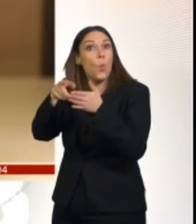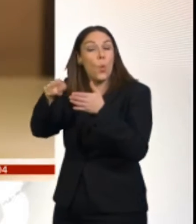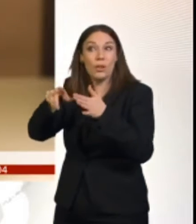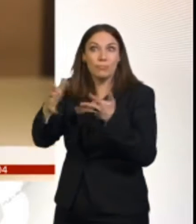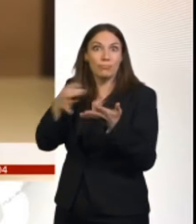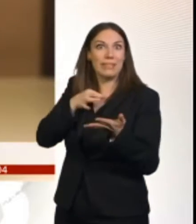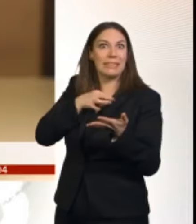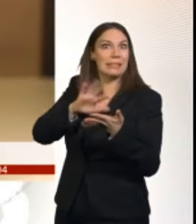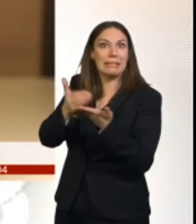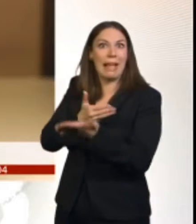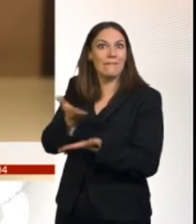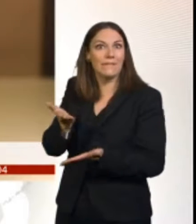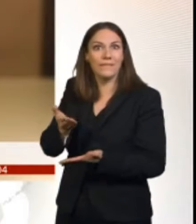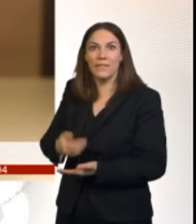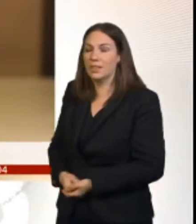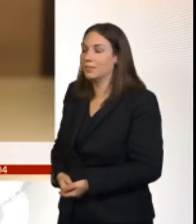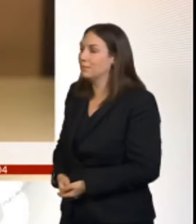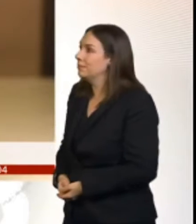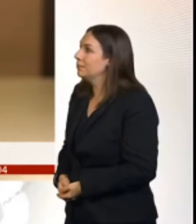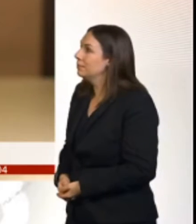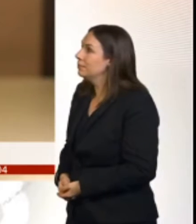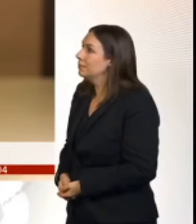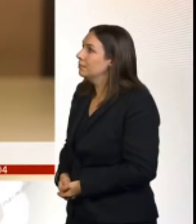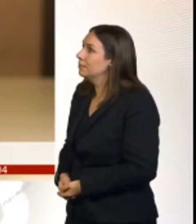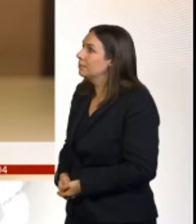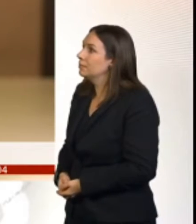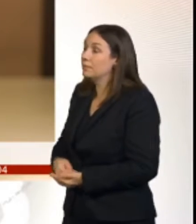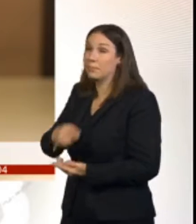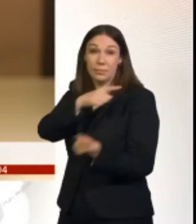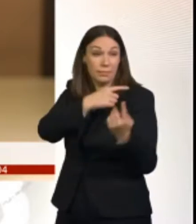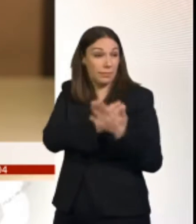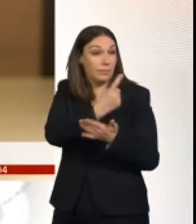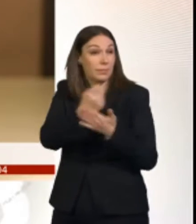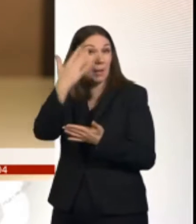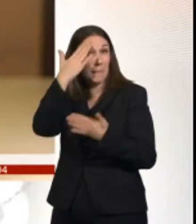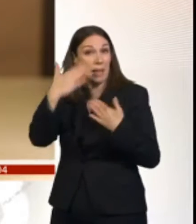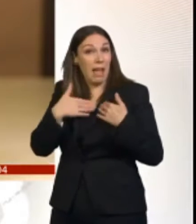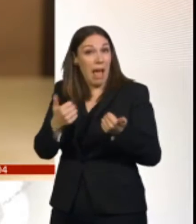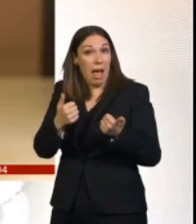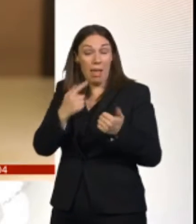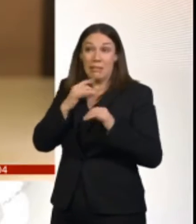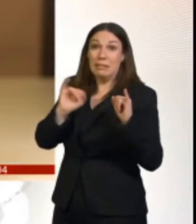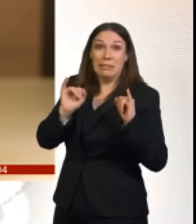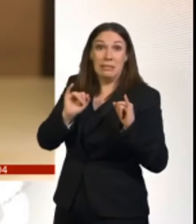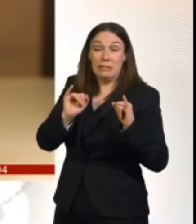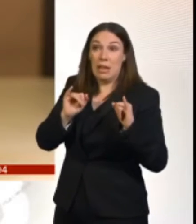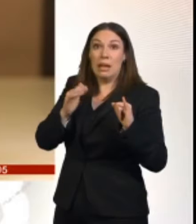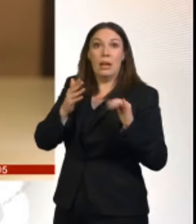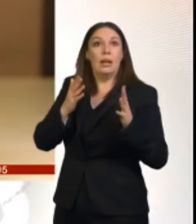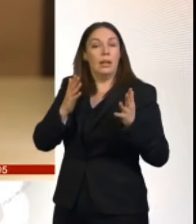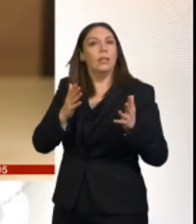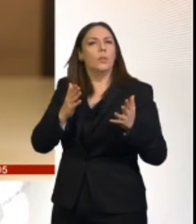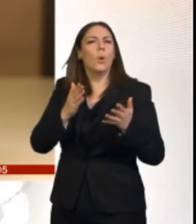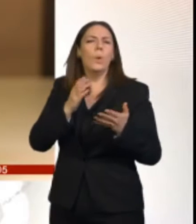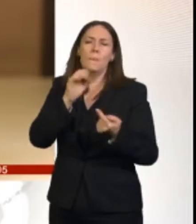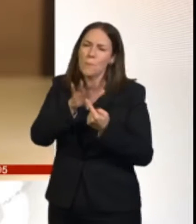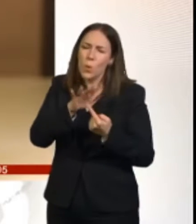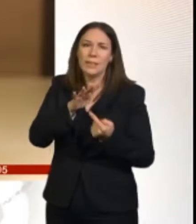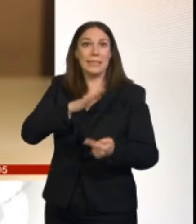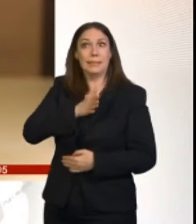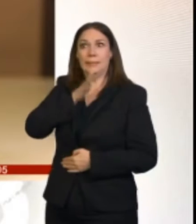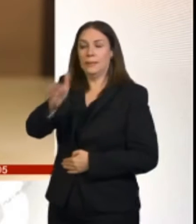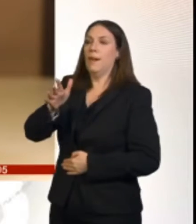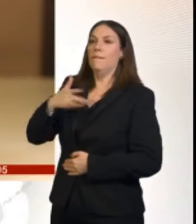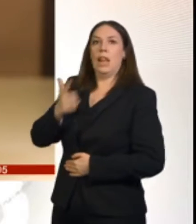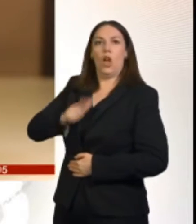people are in their hour of need, often extremely vulnerable, they need to have that confidence that those services are safe and of an appropriate